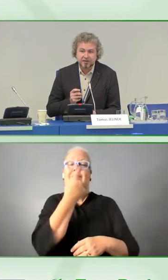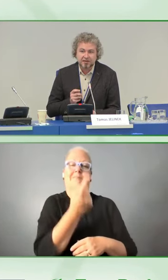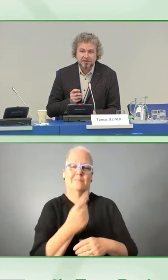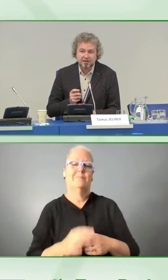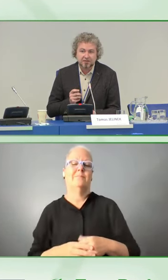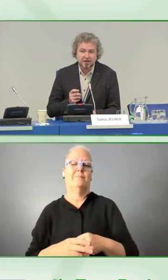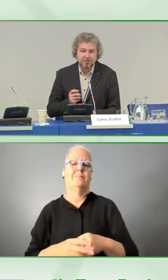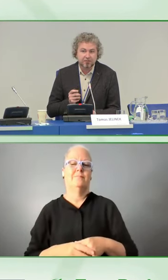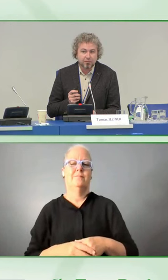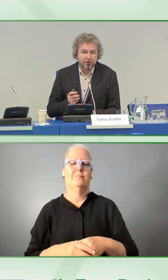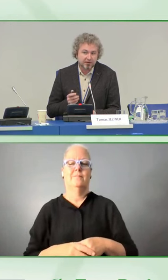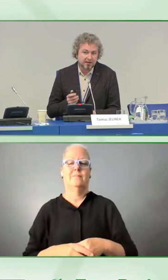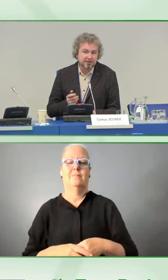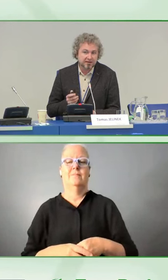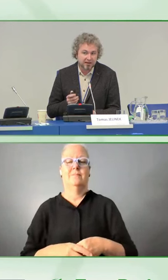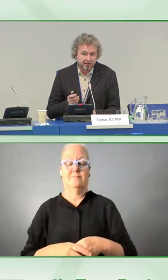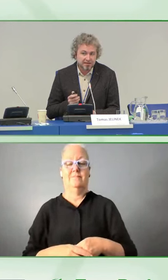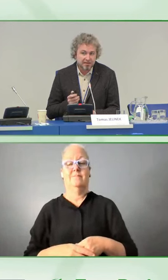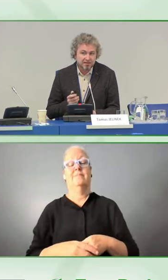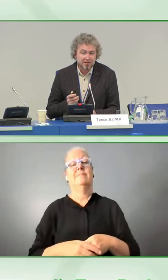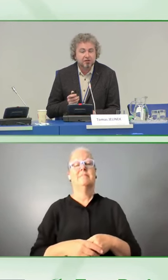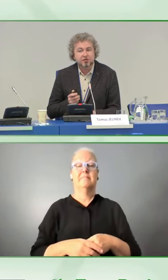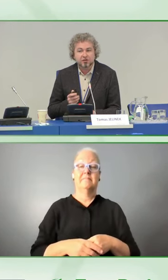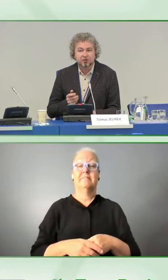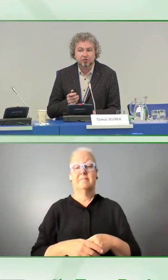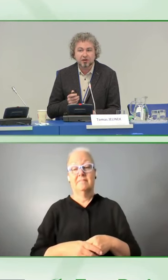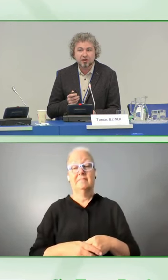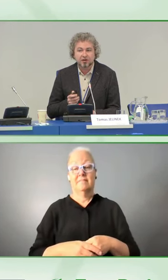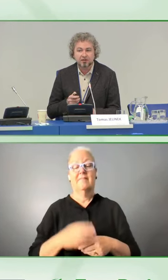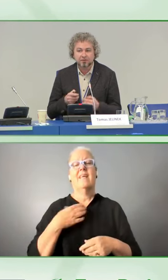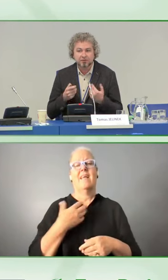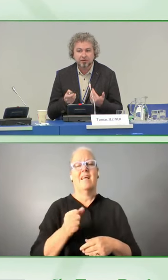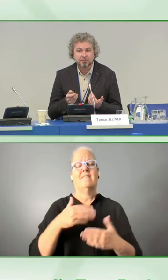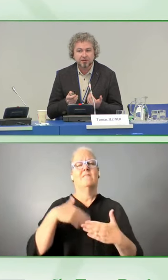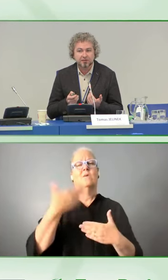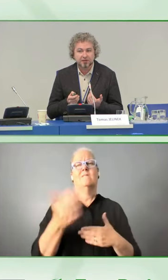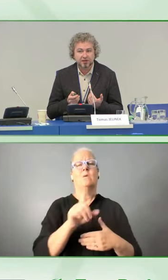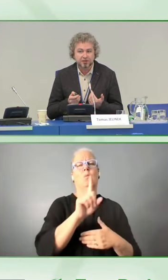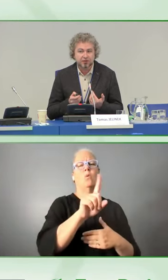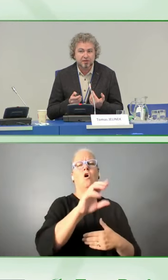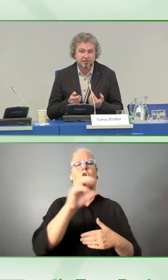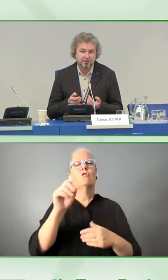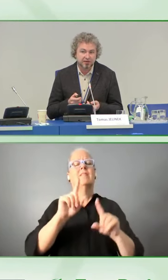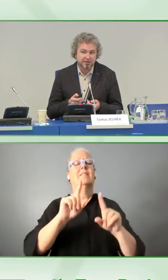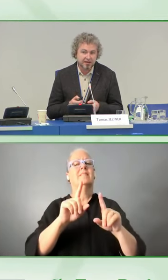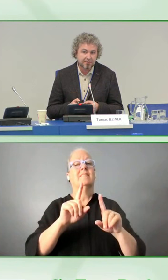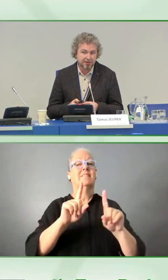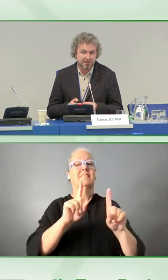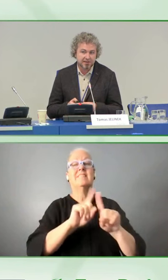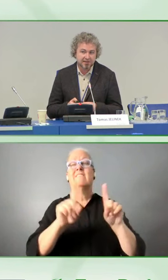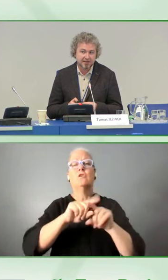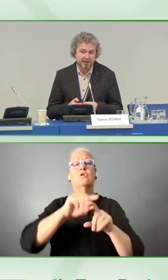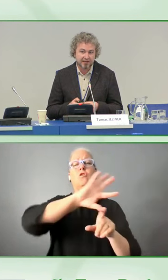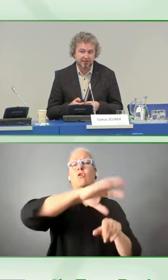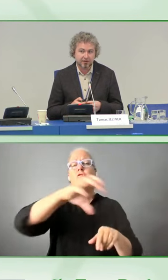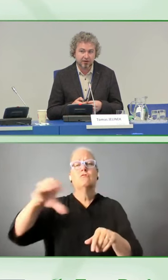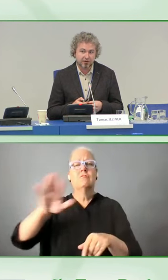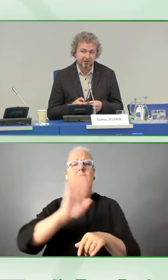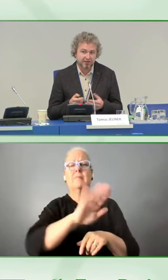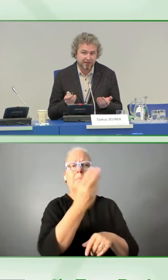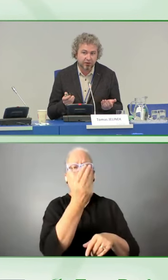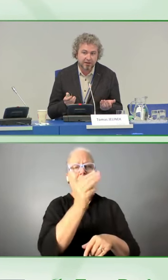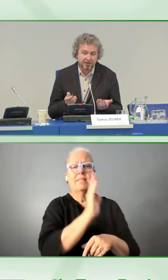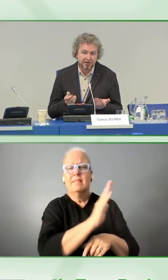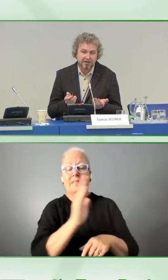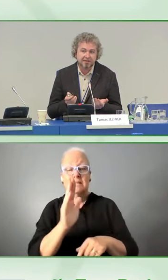Good thing is that we have more than 100 currencies. So visually impaired people can use it on a daily basis at